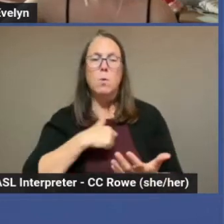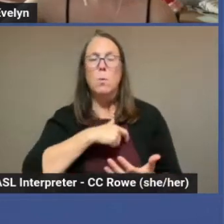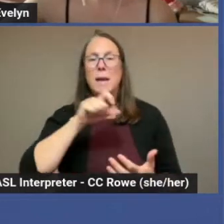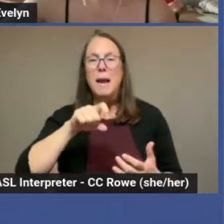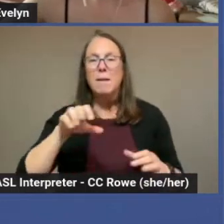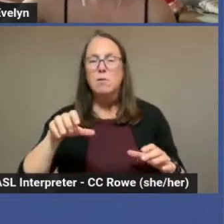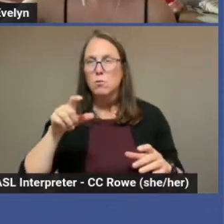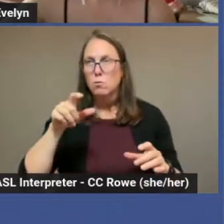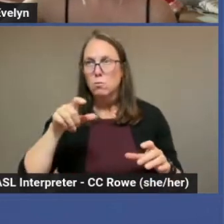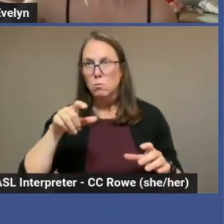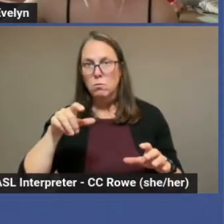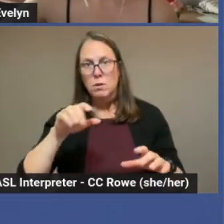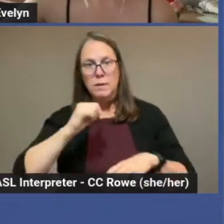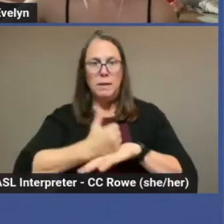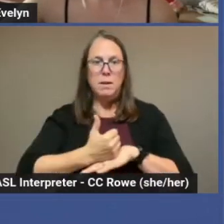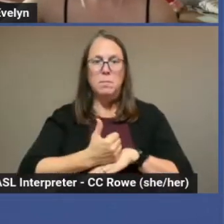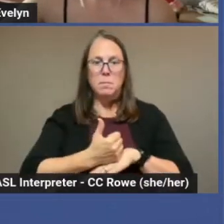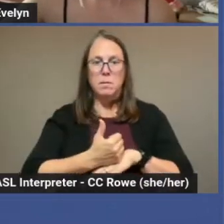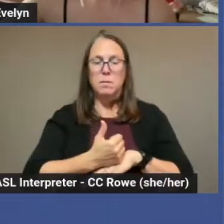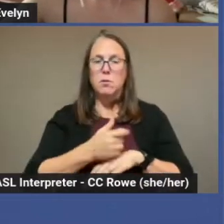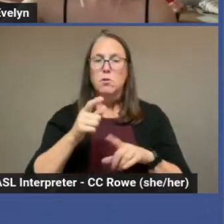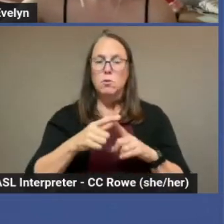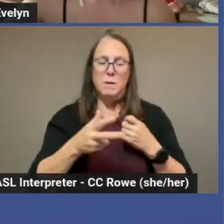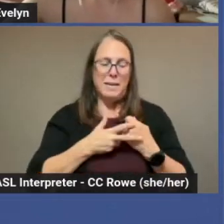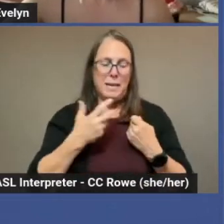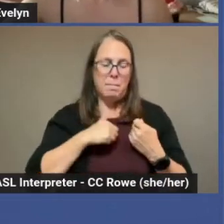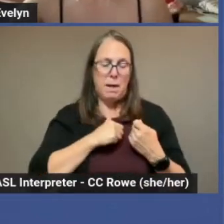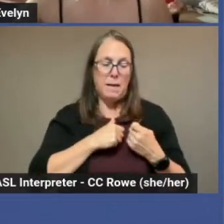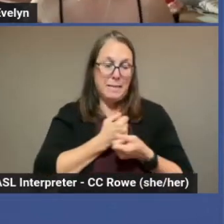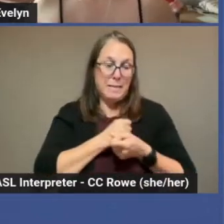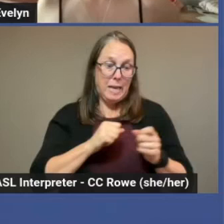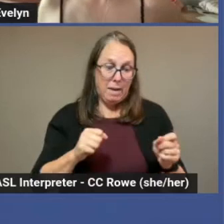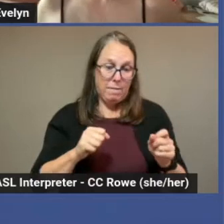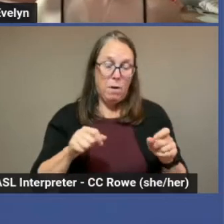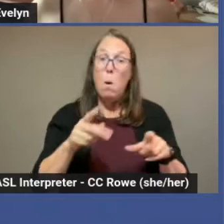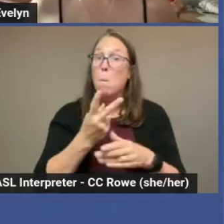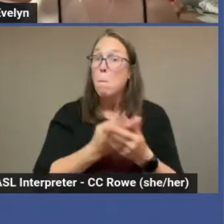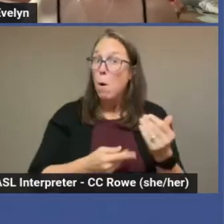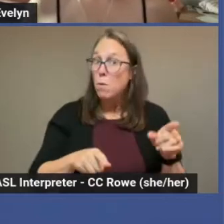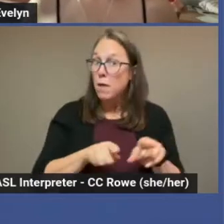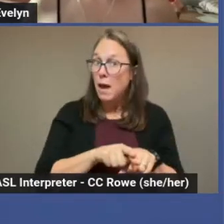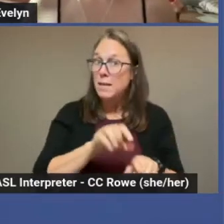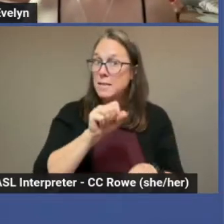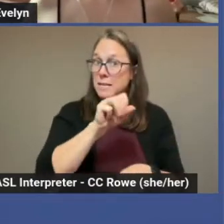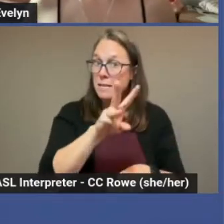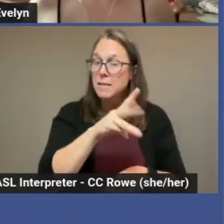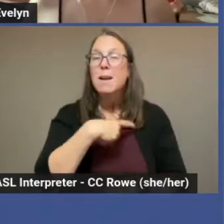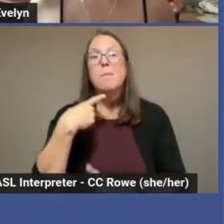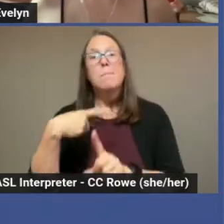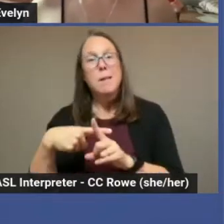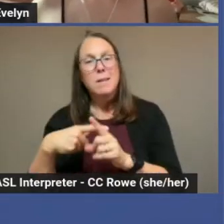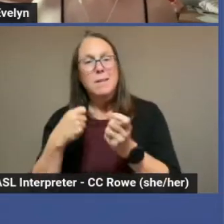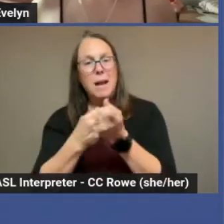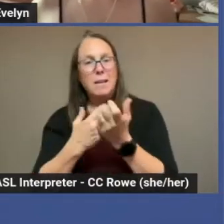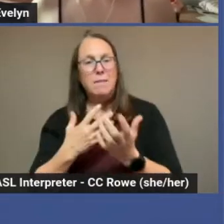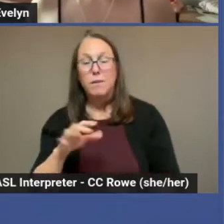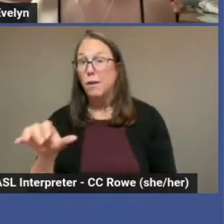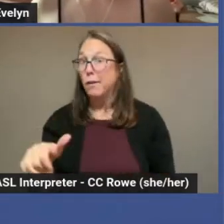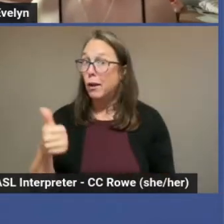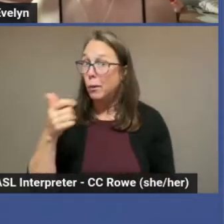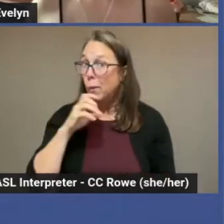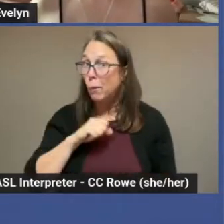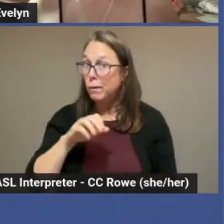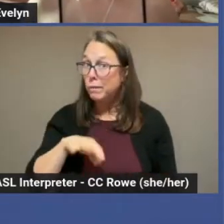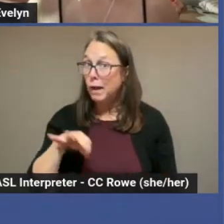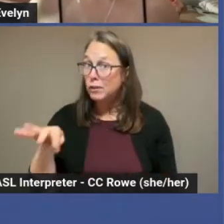safe as both sex workers and activists. The other old-fashioned safety